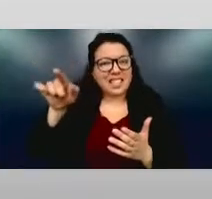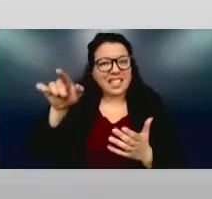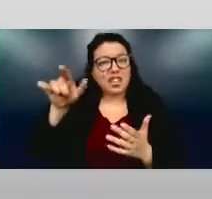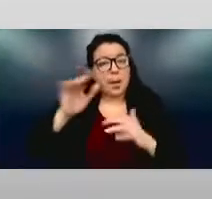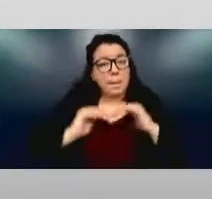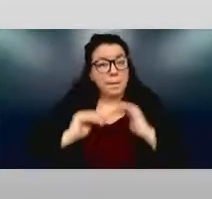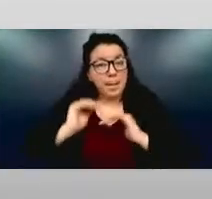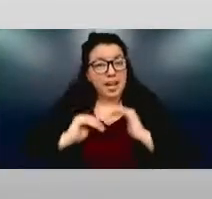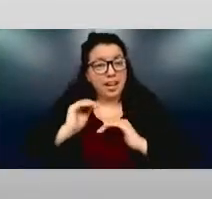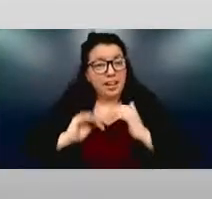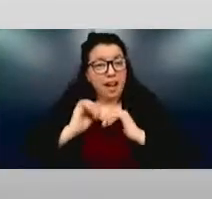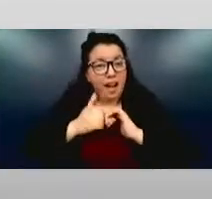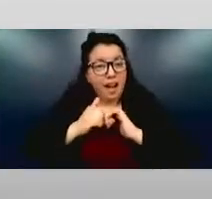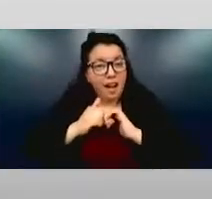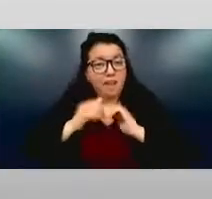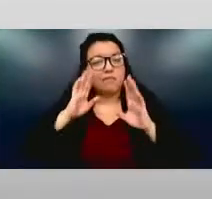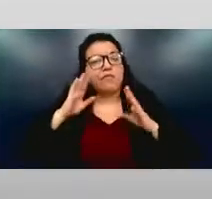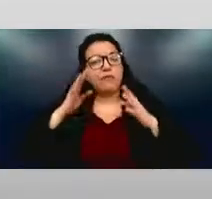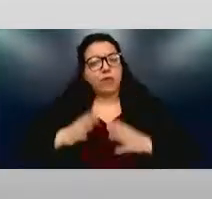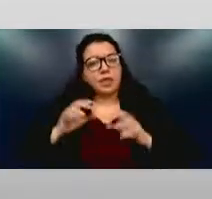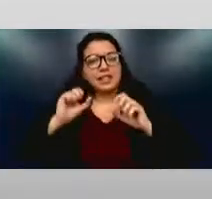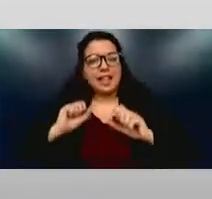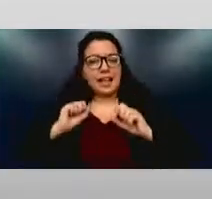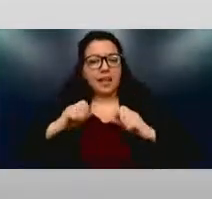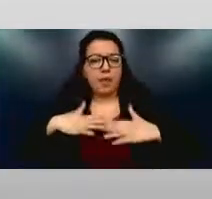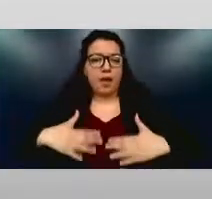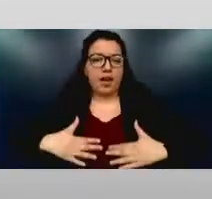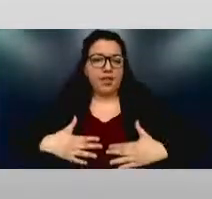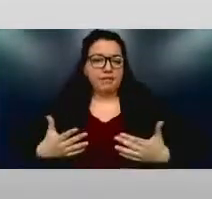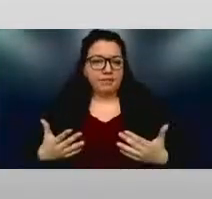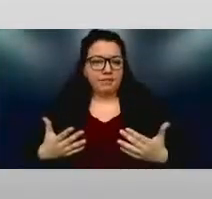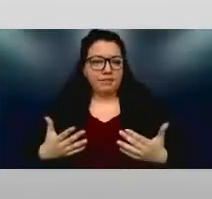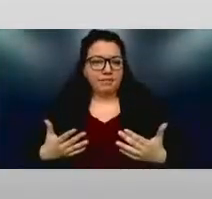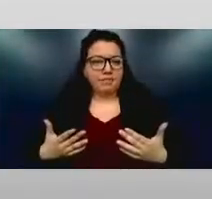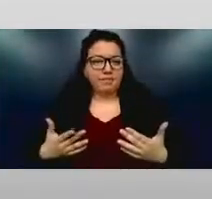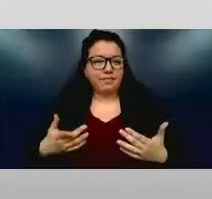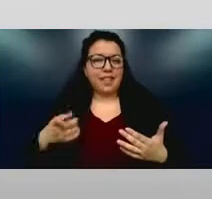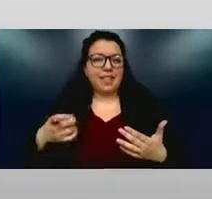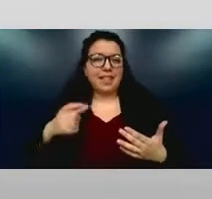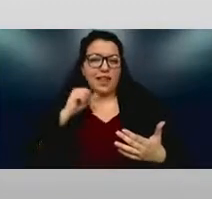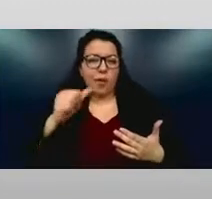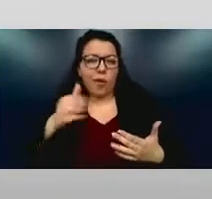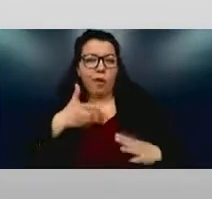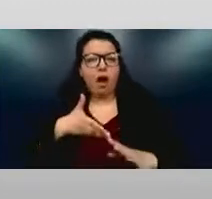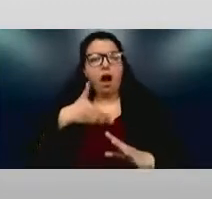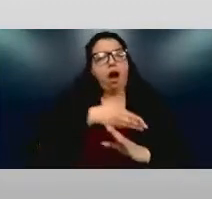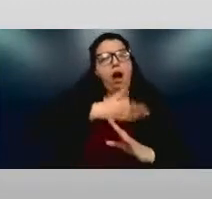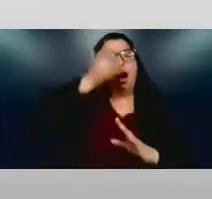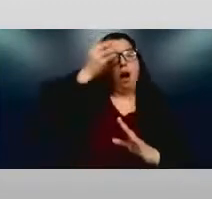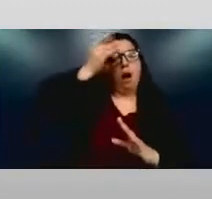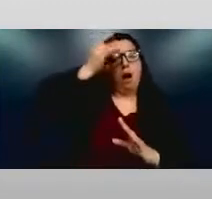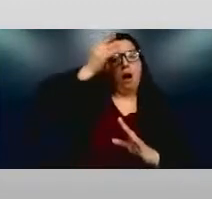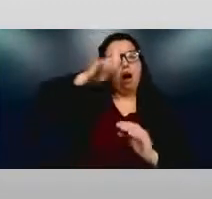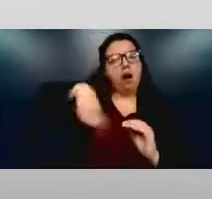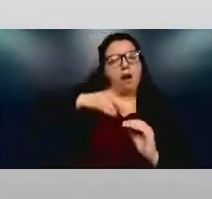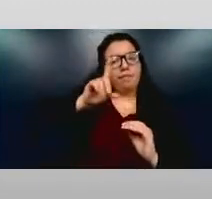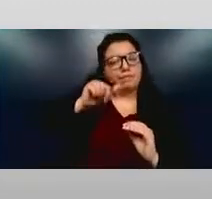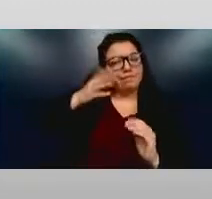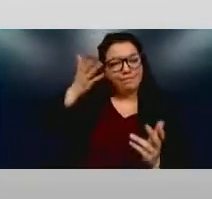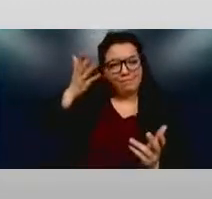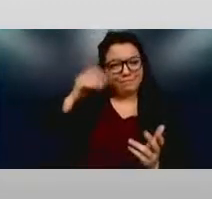They're built, um, without thinking with forethought. And so any engagement in,